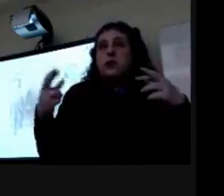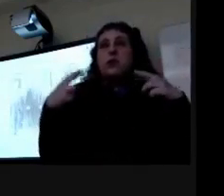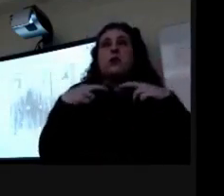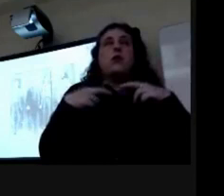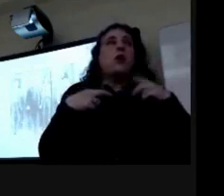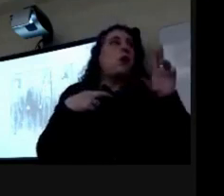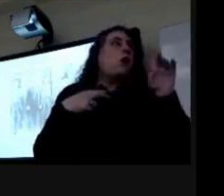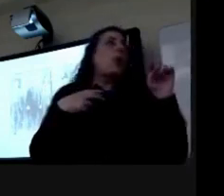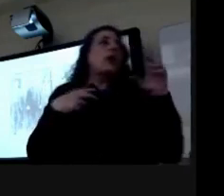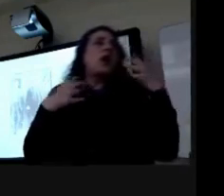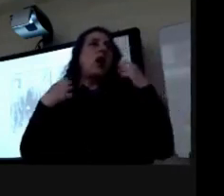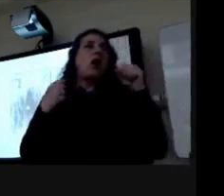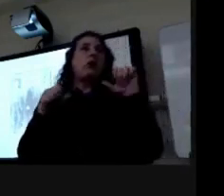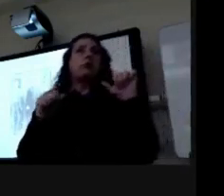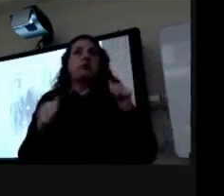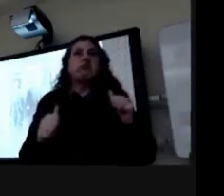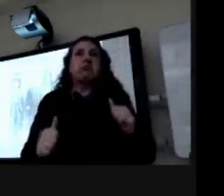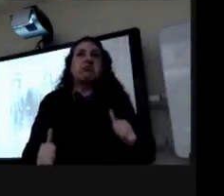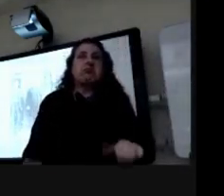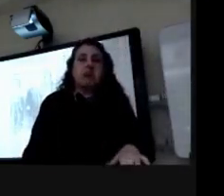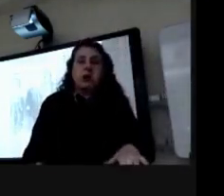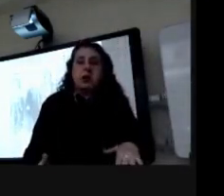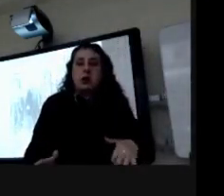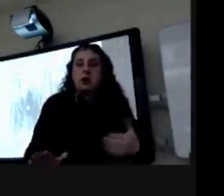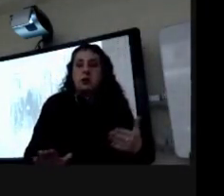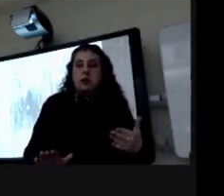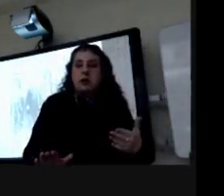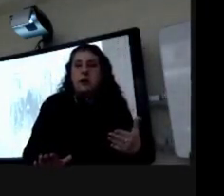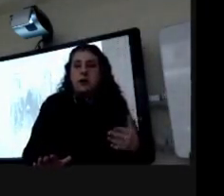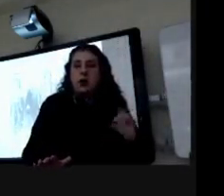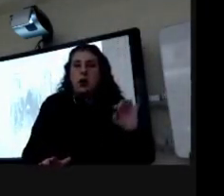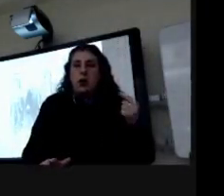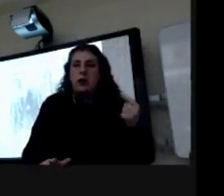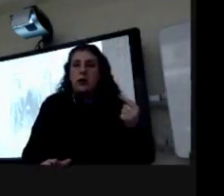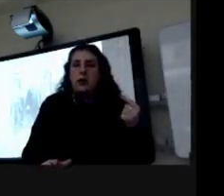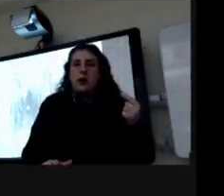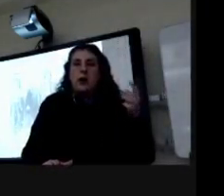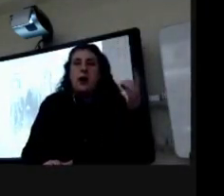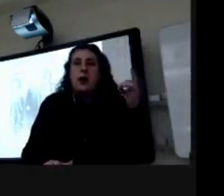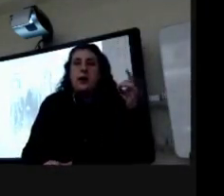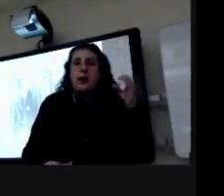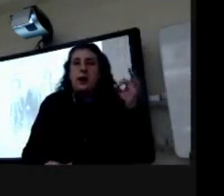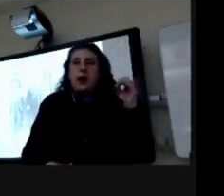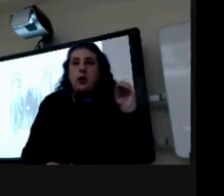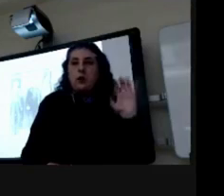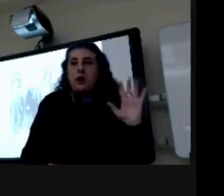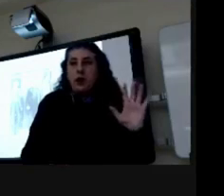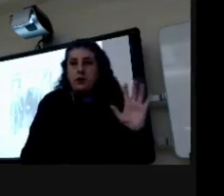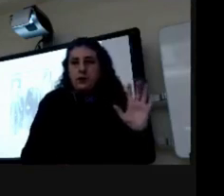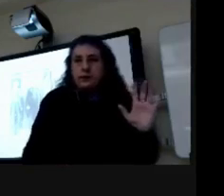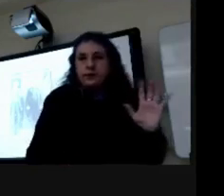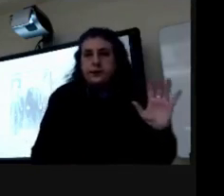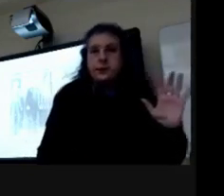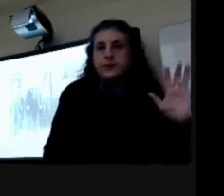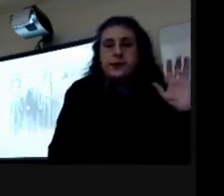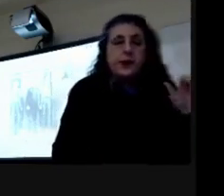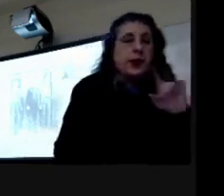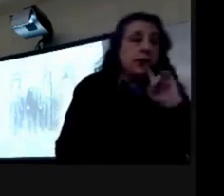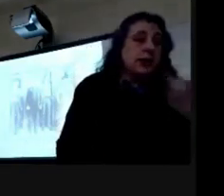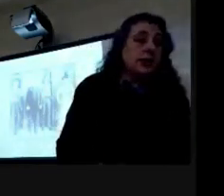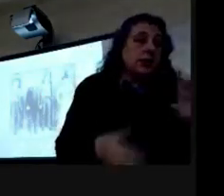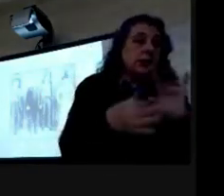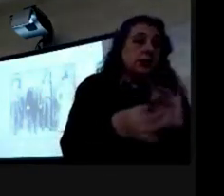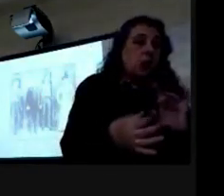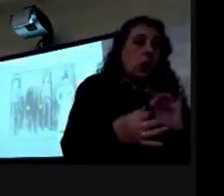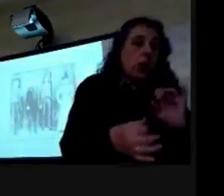health kind of began failing and he passed away in august 18 1905 and that is sort of the